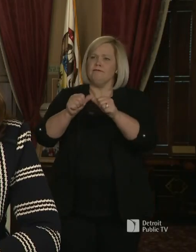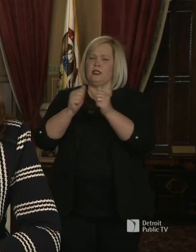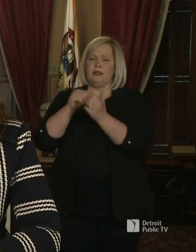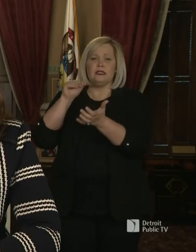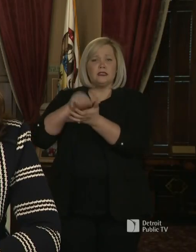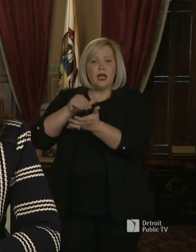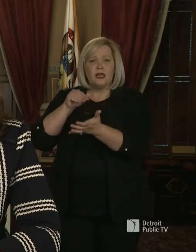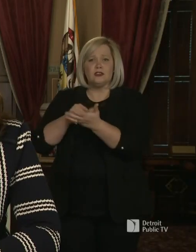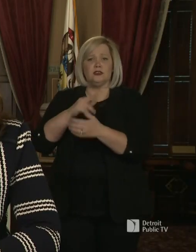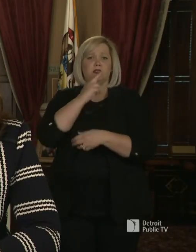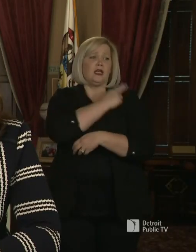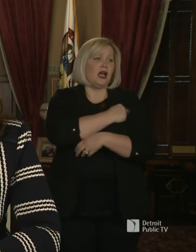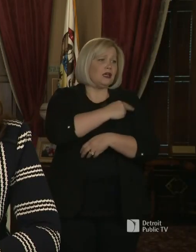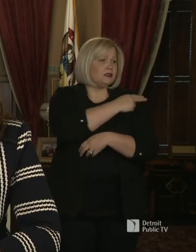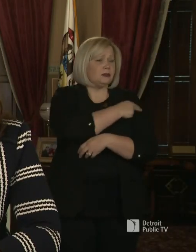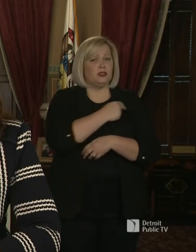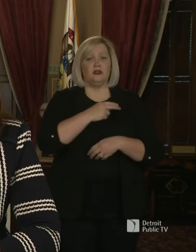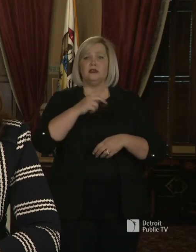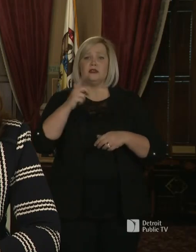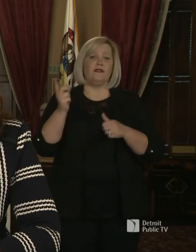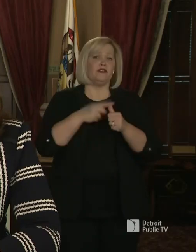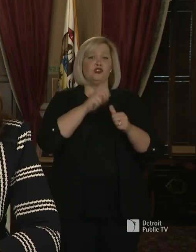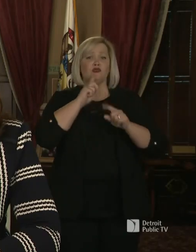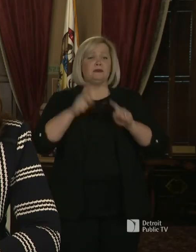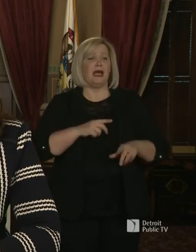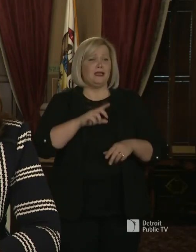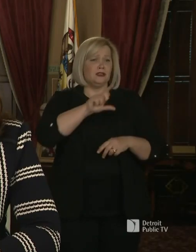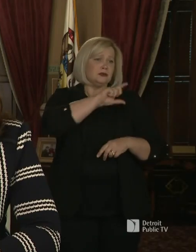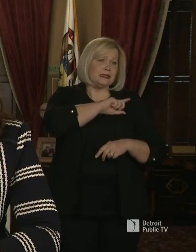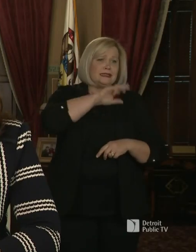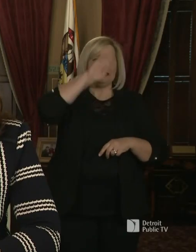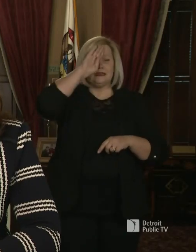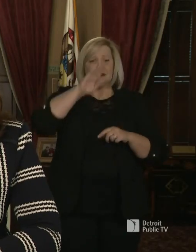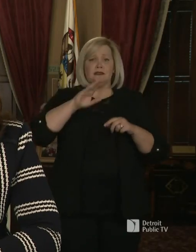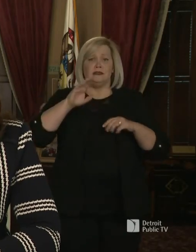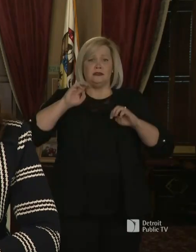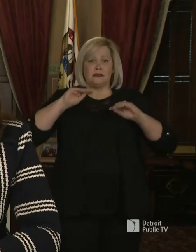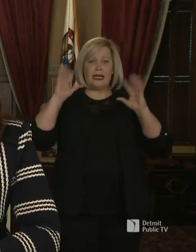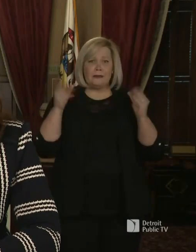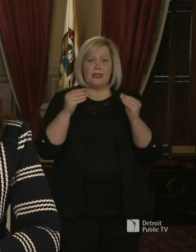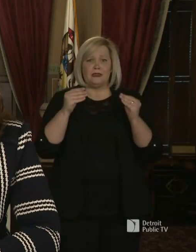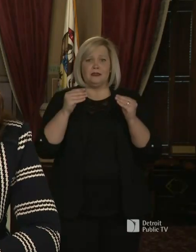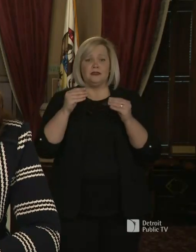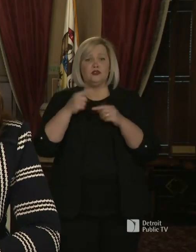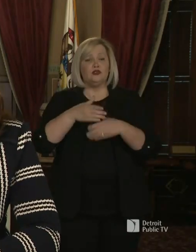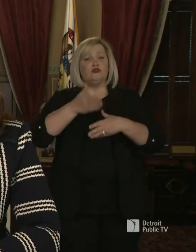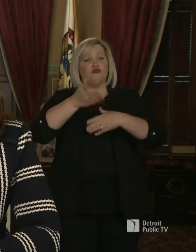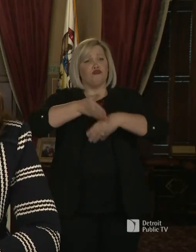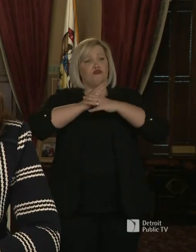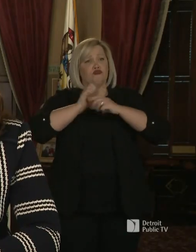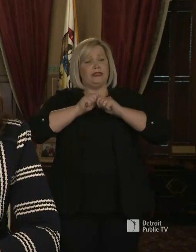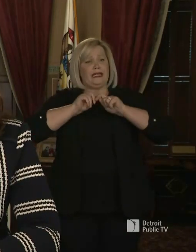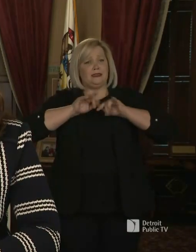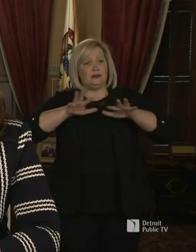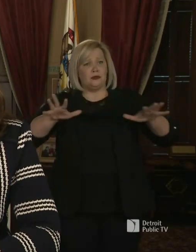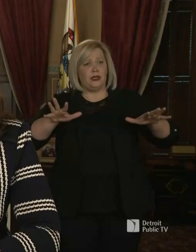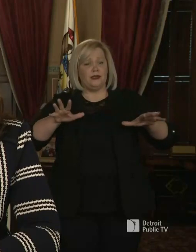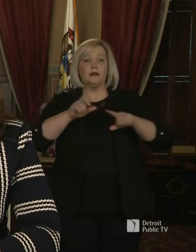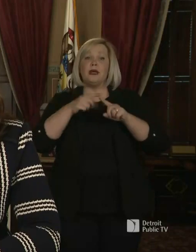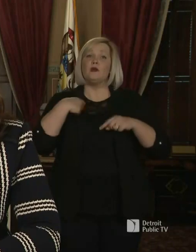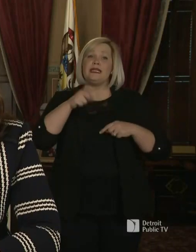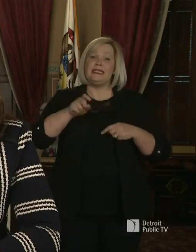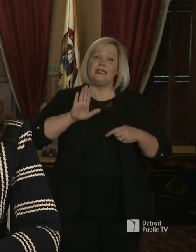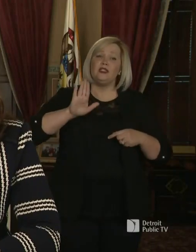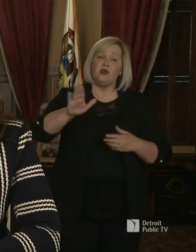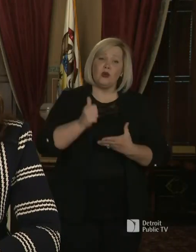and first responders to stop the spread and to save lives. But we need your help too. The state